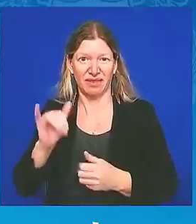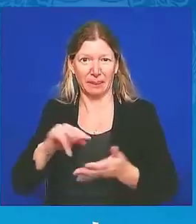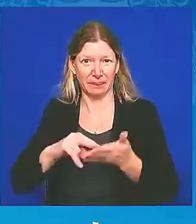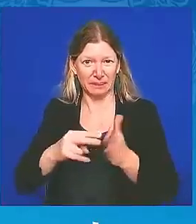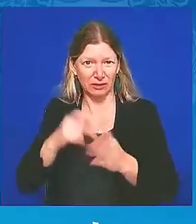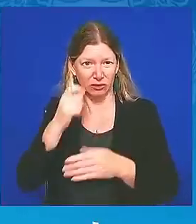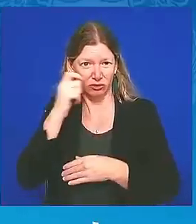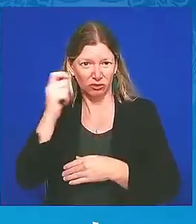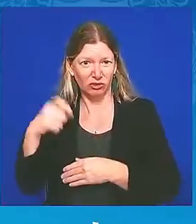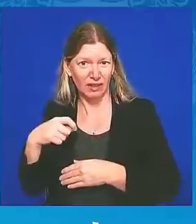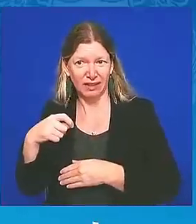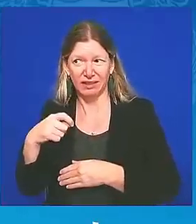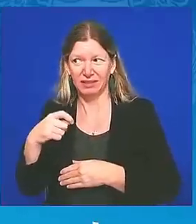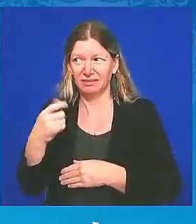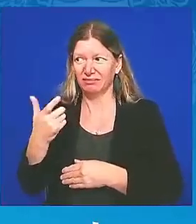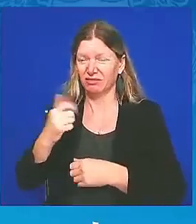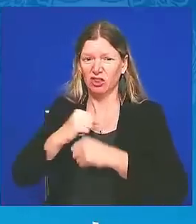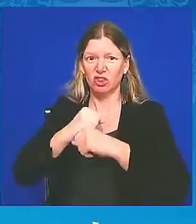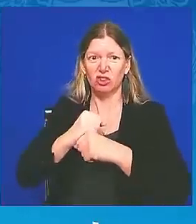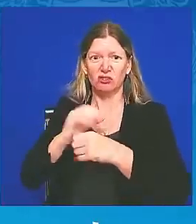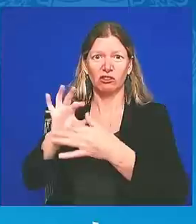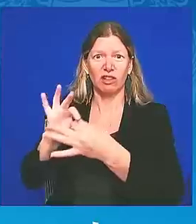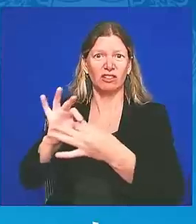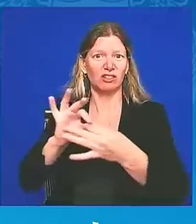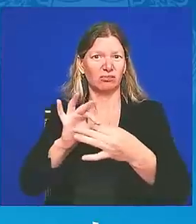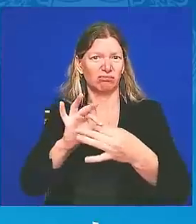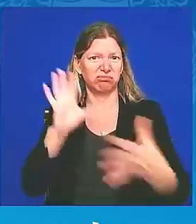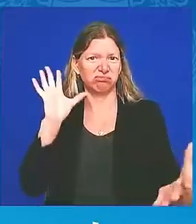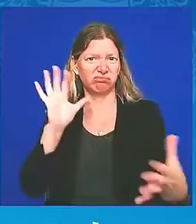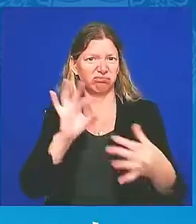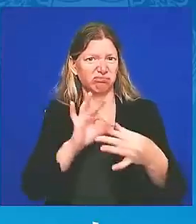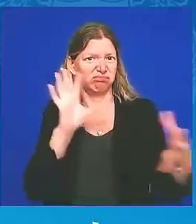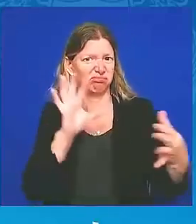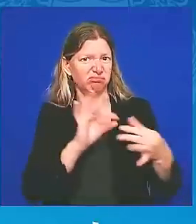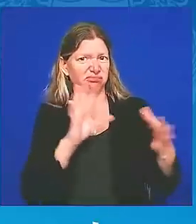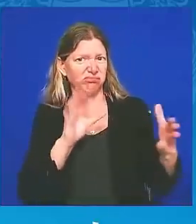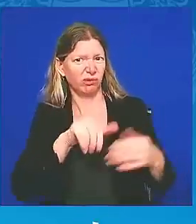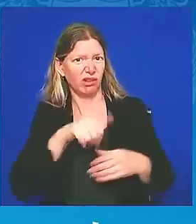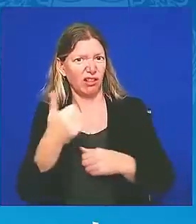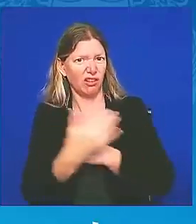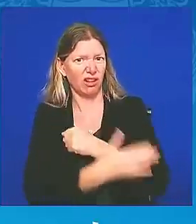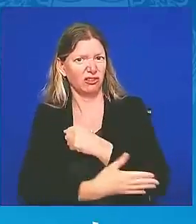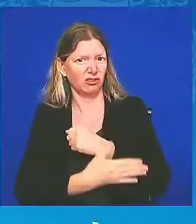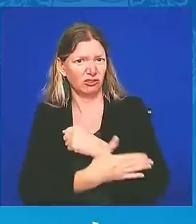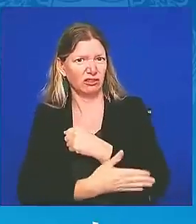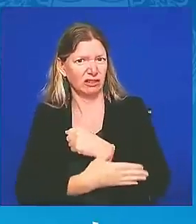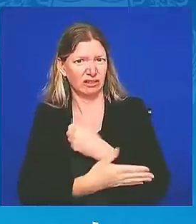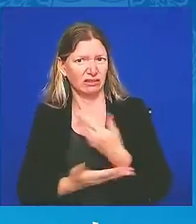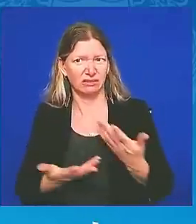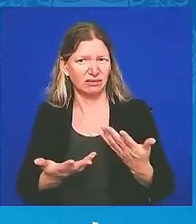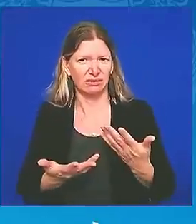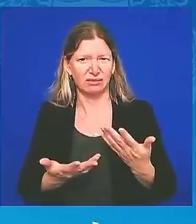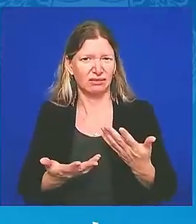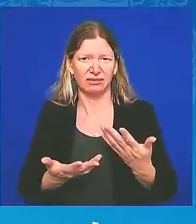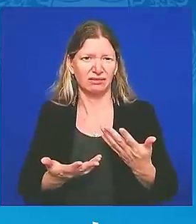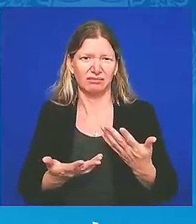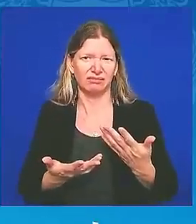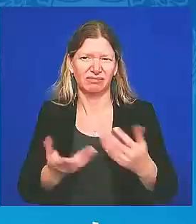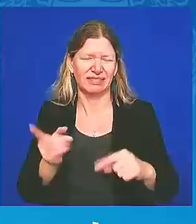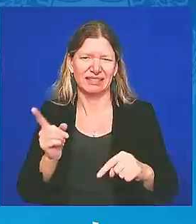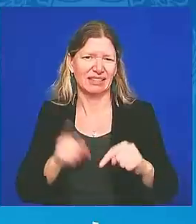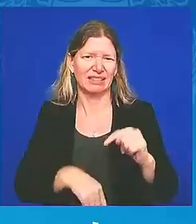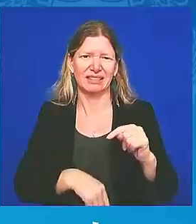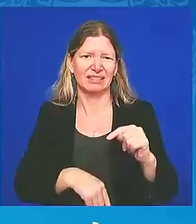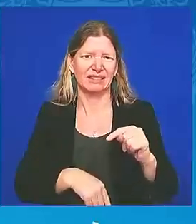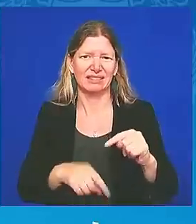nations. These proposals are the same of those of Putin. And let us